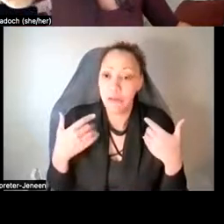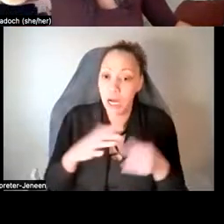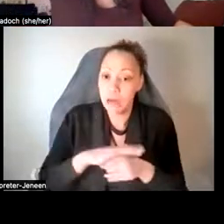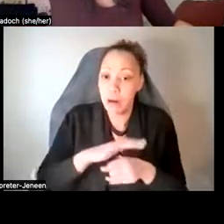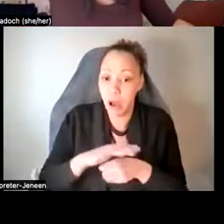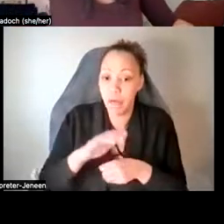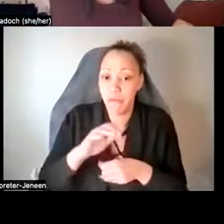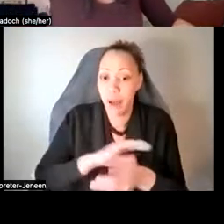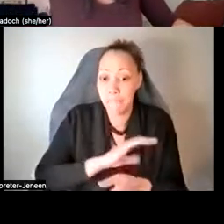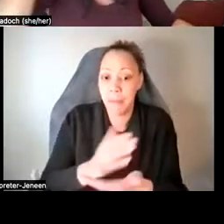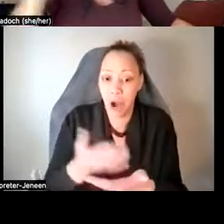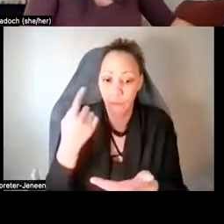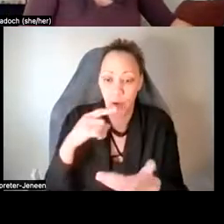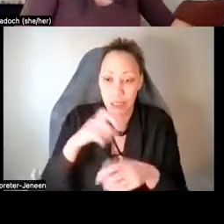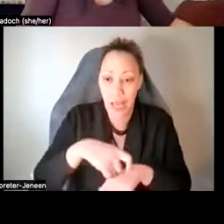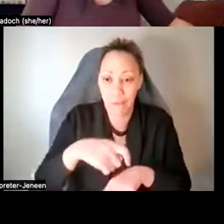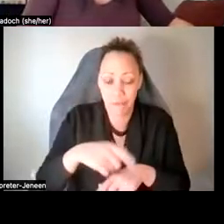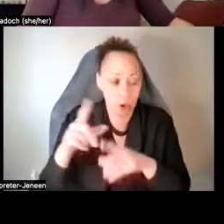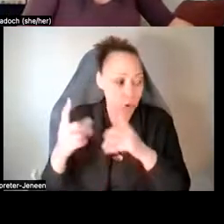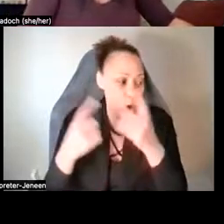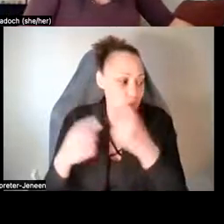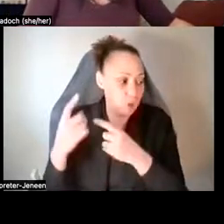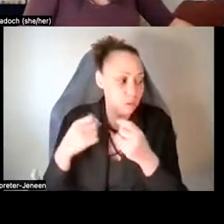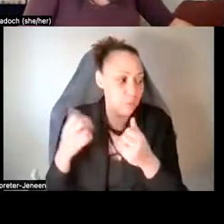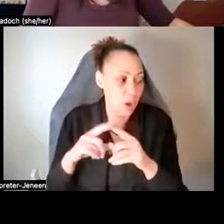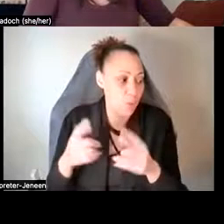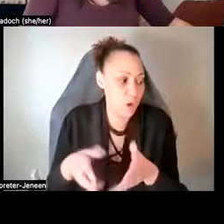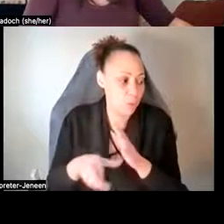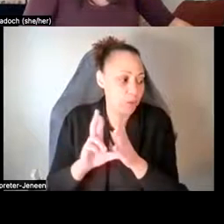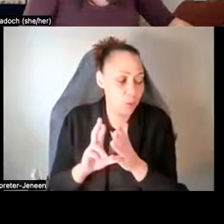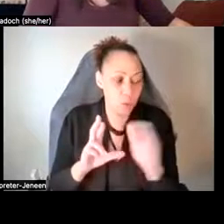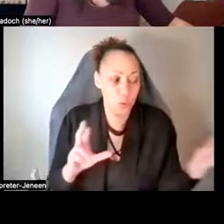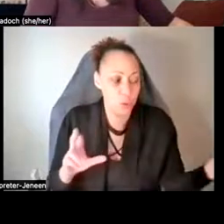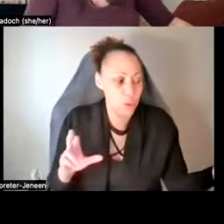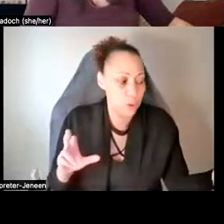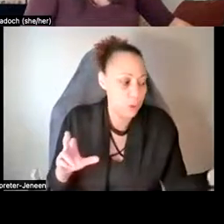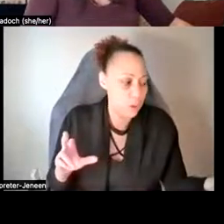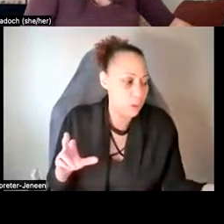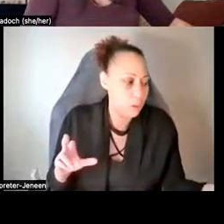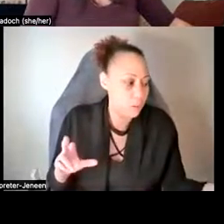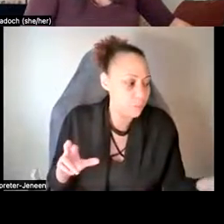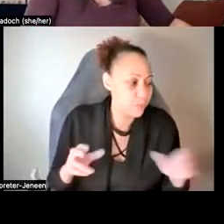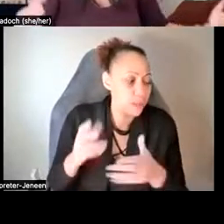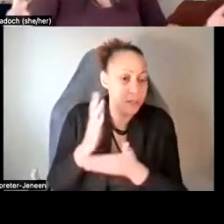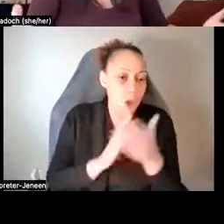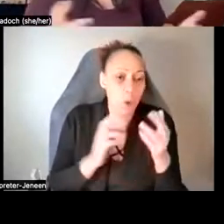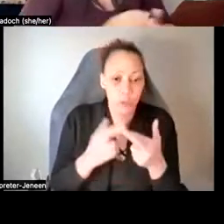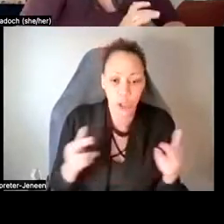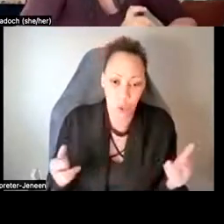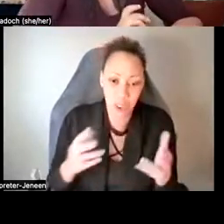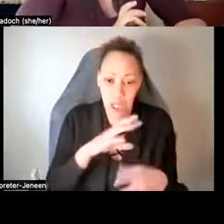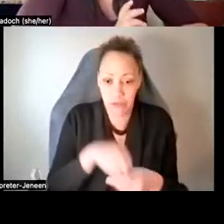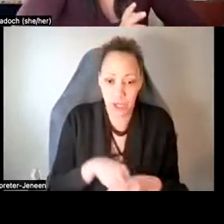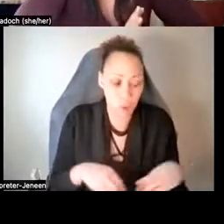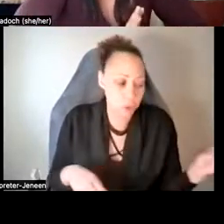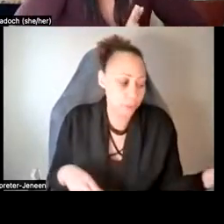questions, um, but I did want to just go over a list of these resources that I've included here. Um, I, I was,